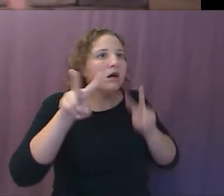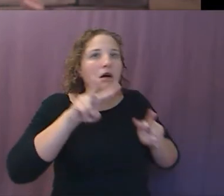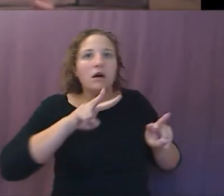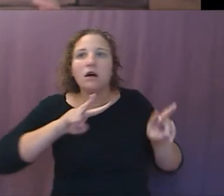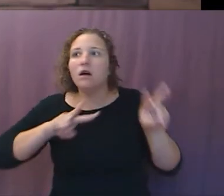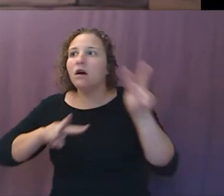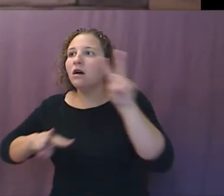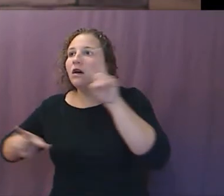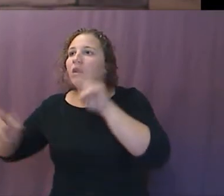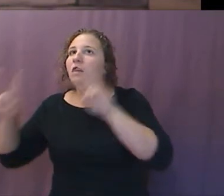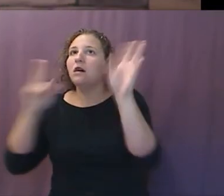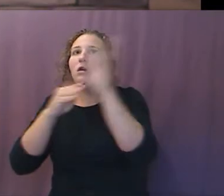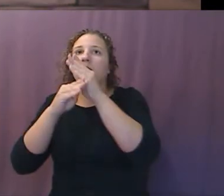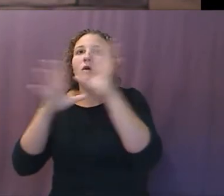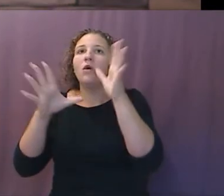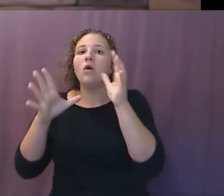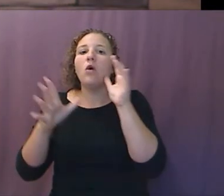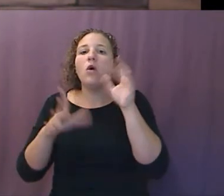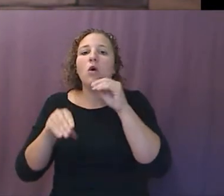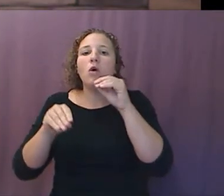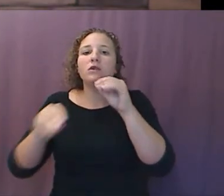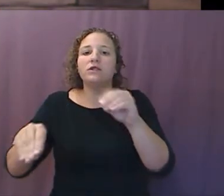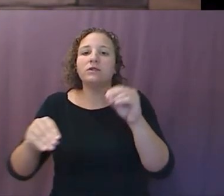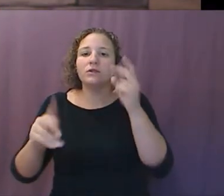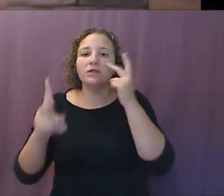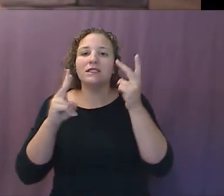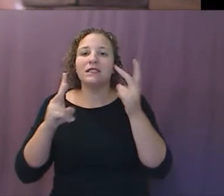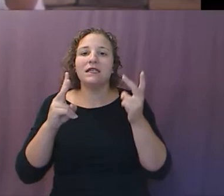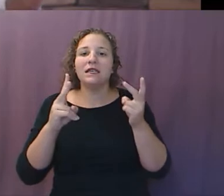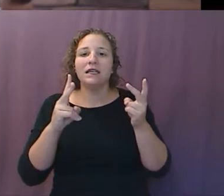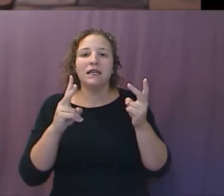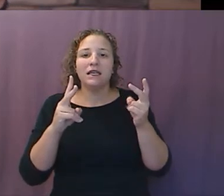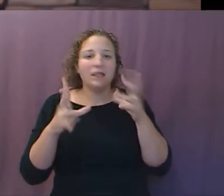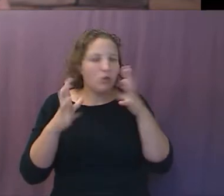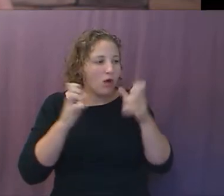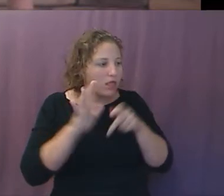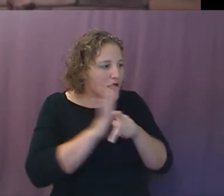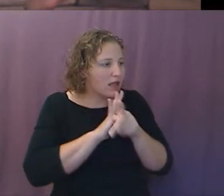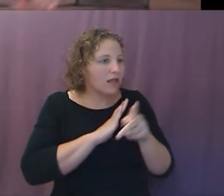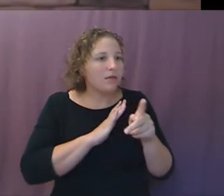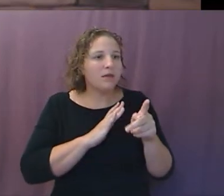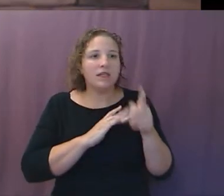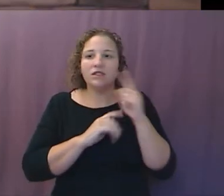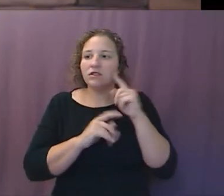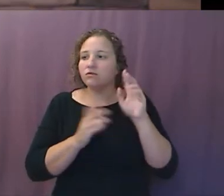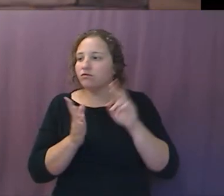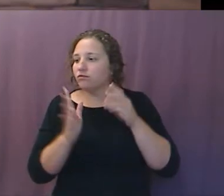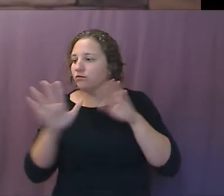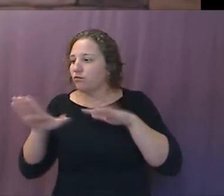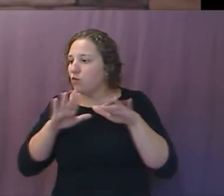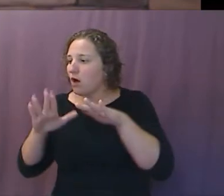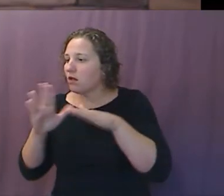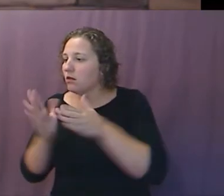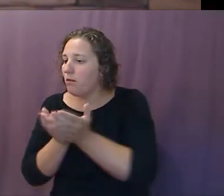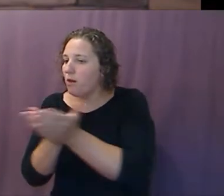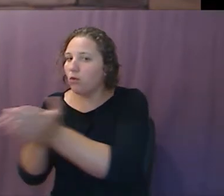can see how when they wanted to kill Jesus, he just walked right out and got in a boat. It's very clear once you're there. It's just a quick walk. It's like from here to the mailbox.